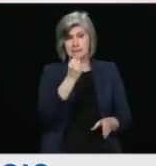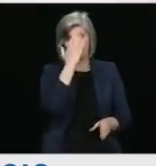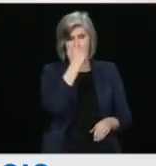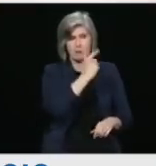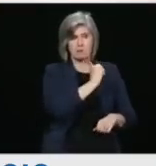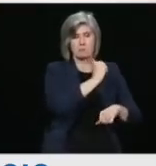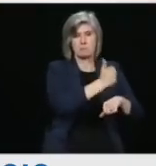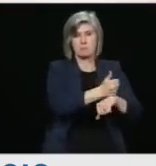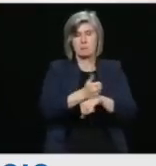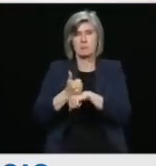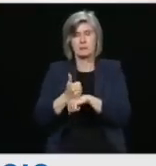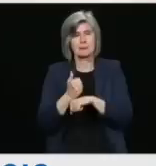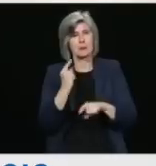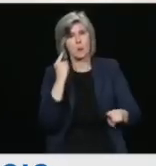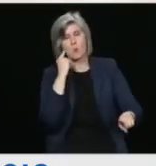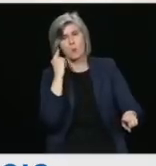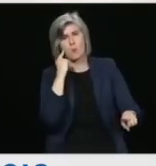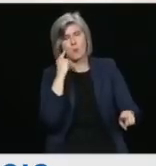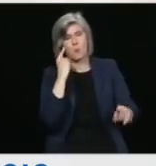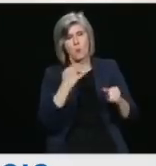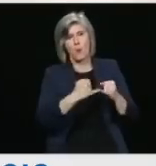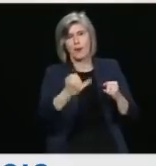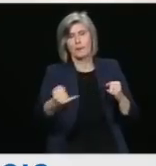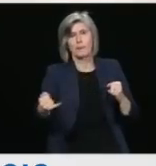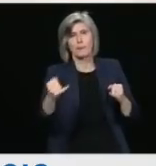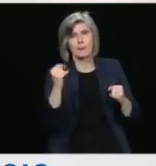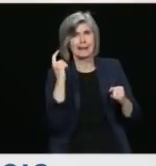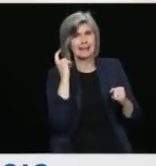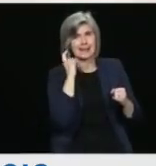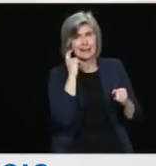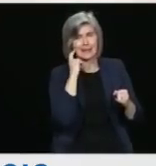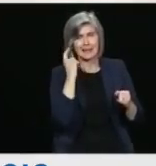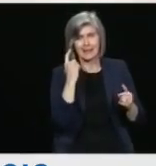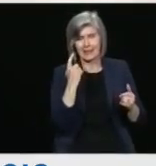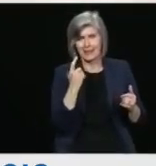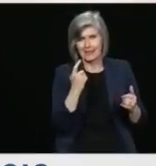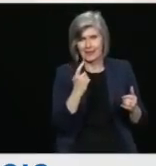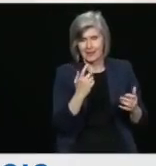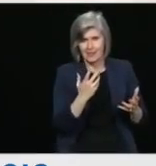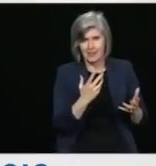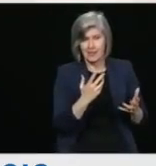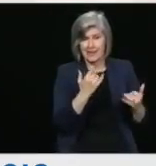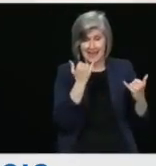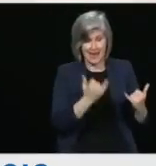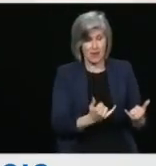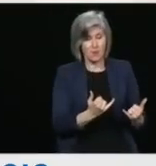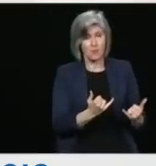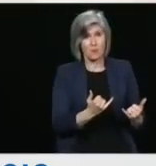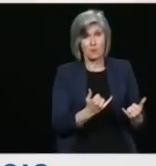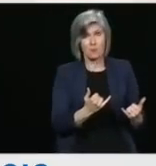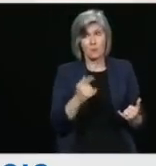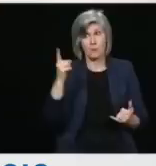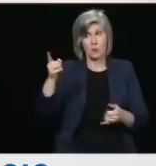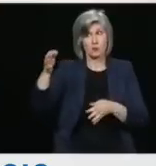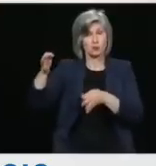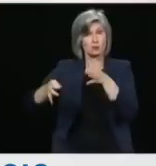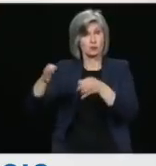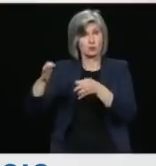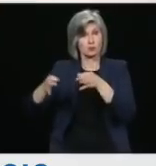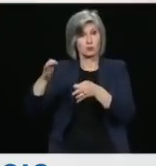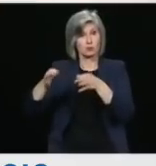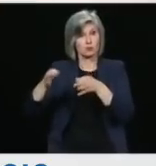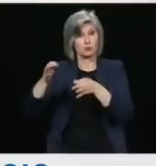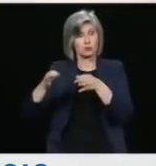given that you've been found in a judicial ruling to approve somewhere between 11 and 99 potentially illegal